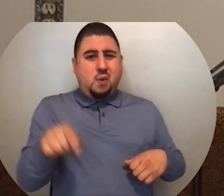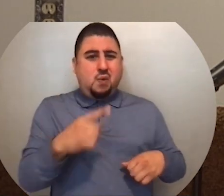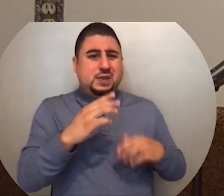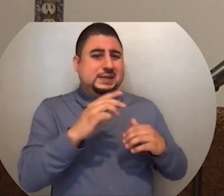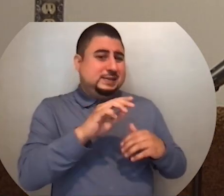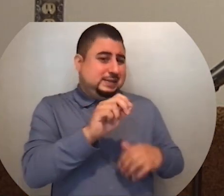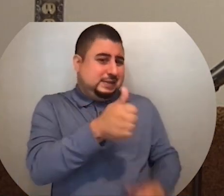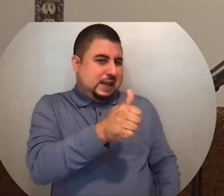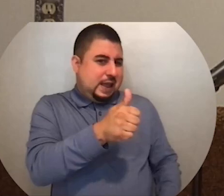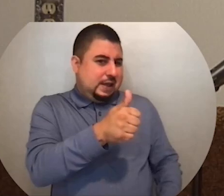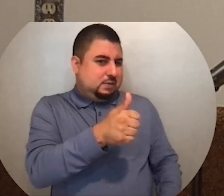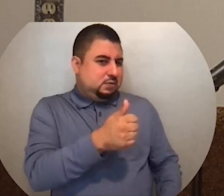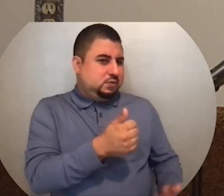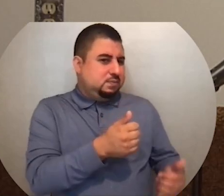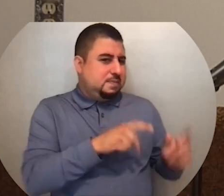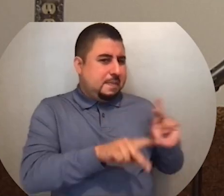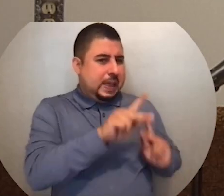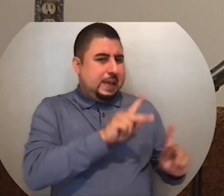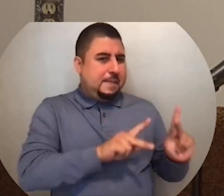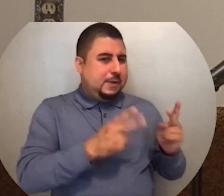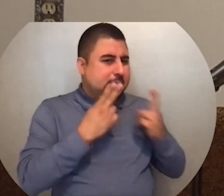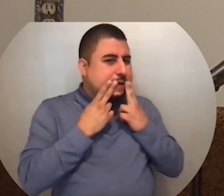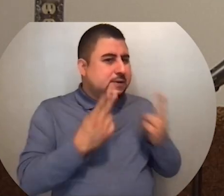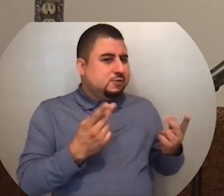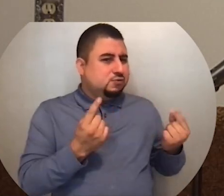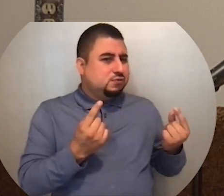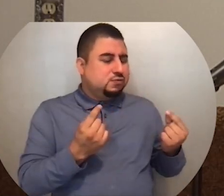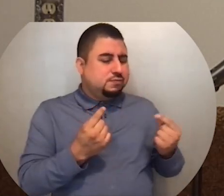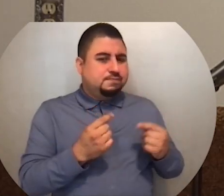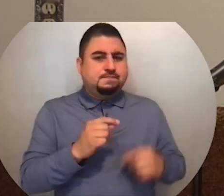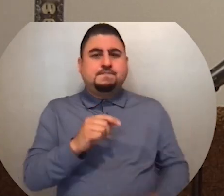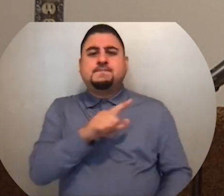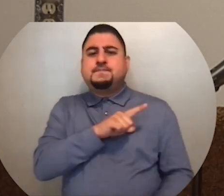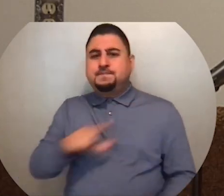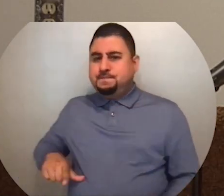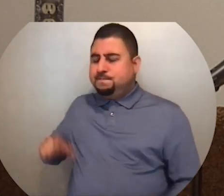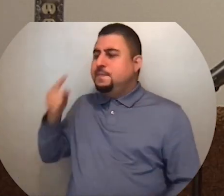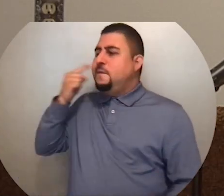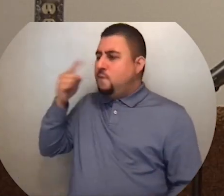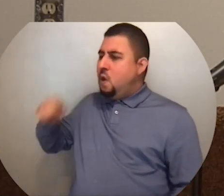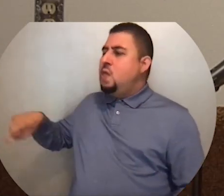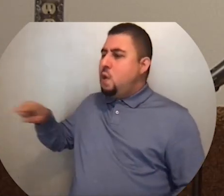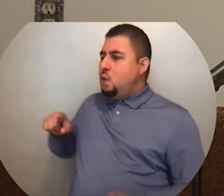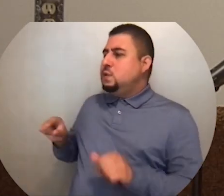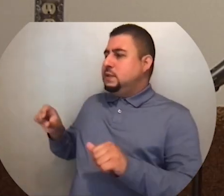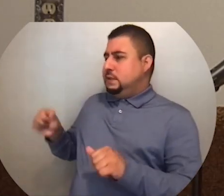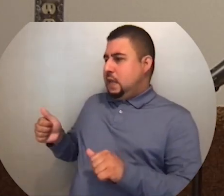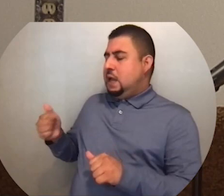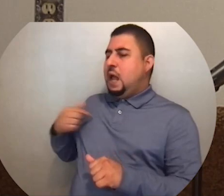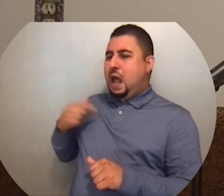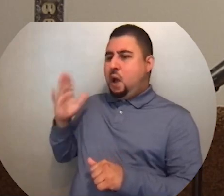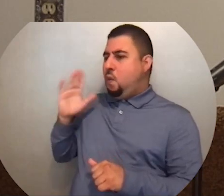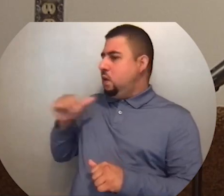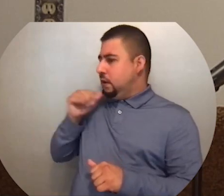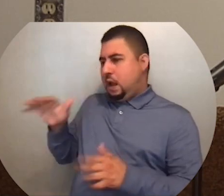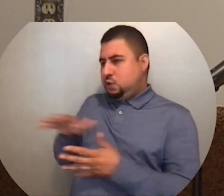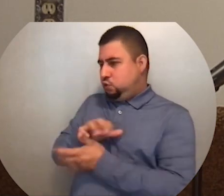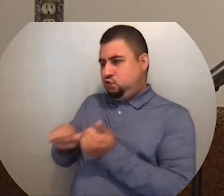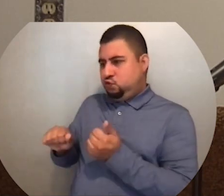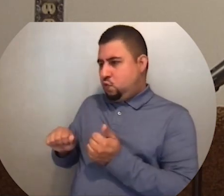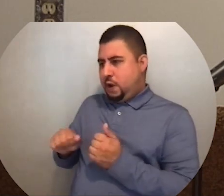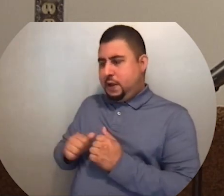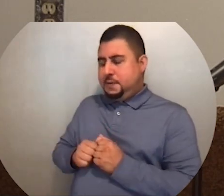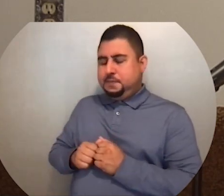at least ten there? He replied, For the sake of those ten, I will not destroy